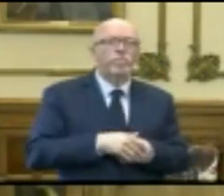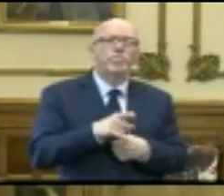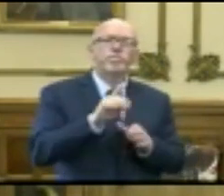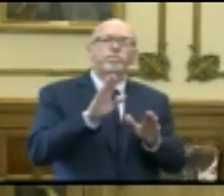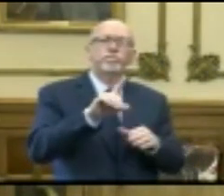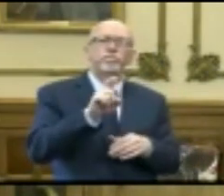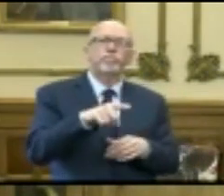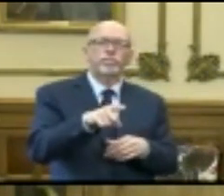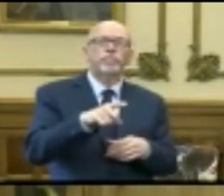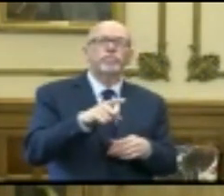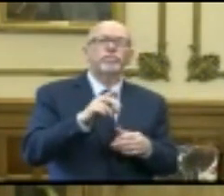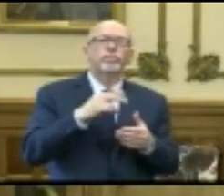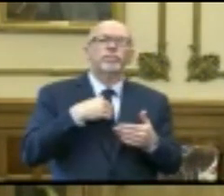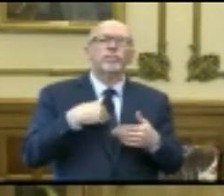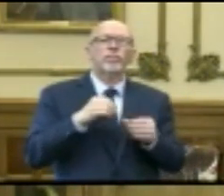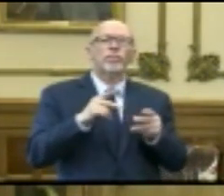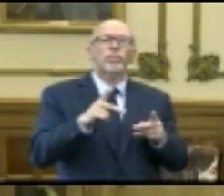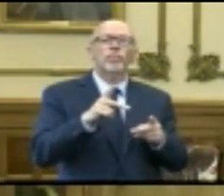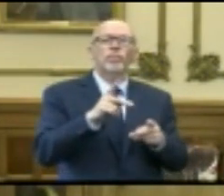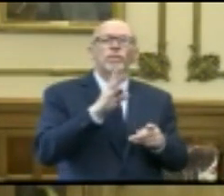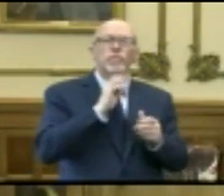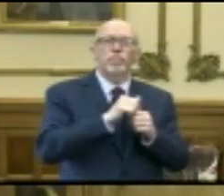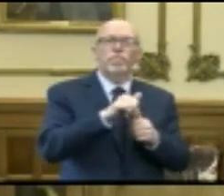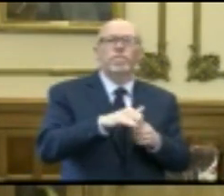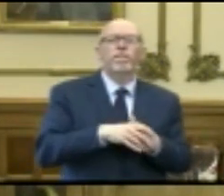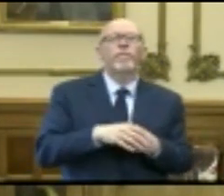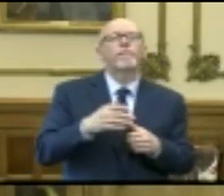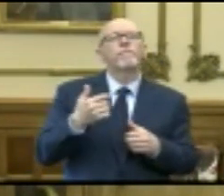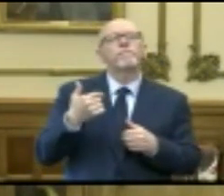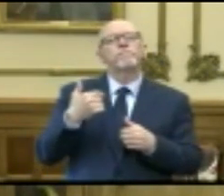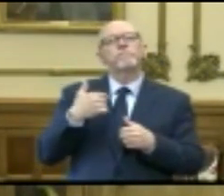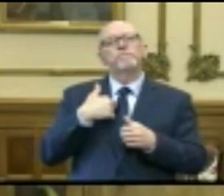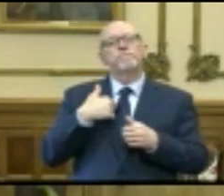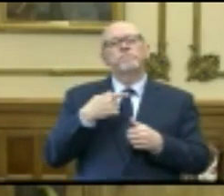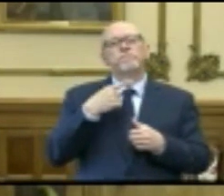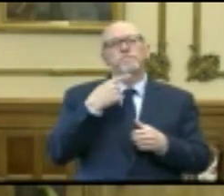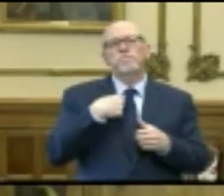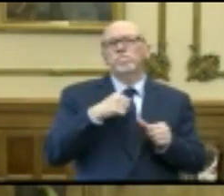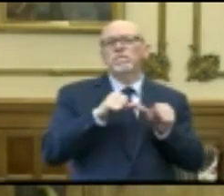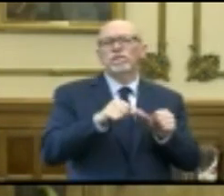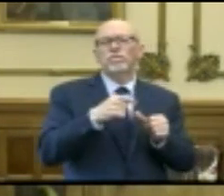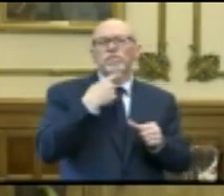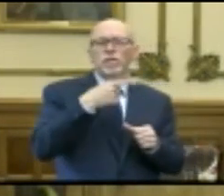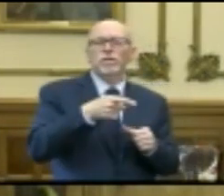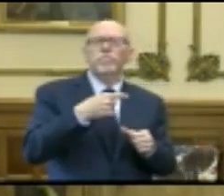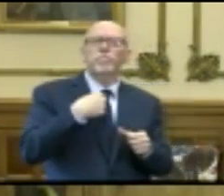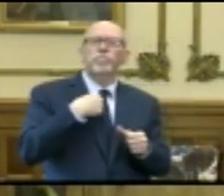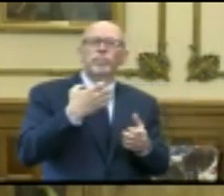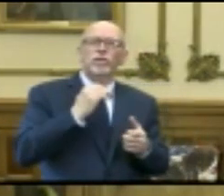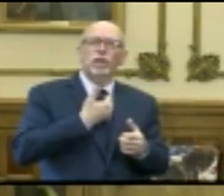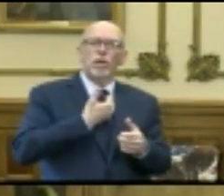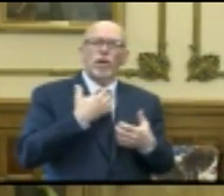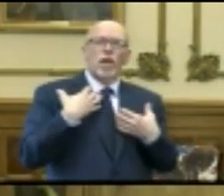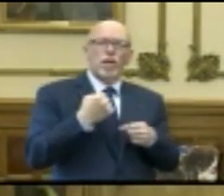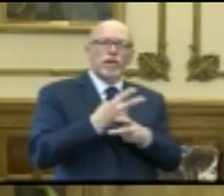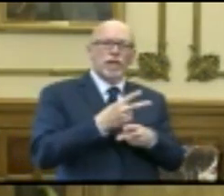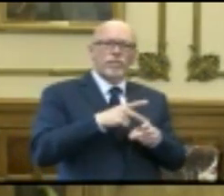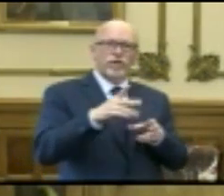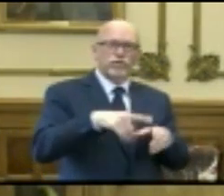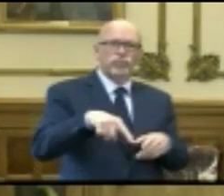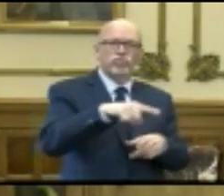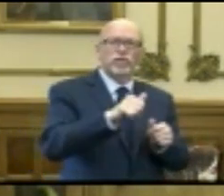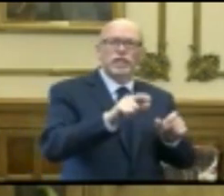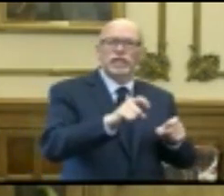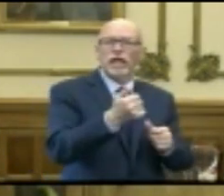appreciate you giving me the opportunity to speak to it. I have said and I continue to say that I want our healthcare professionals to test